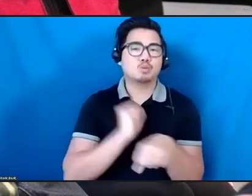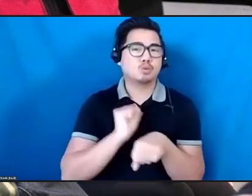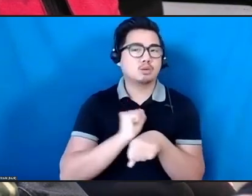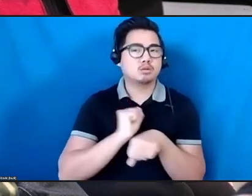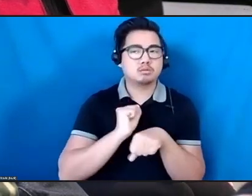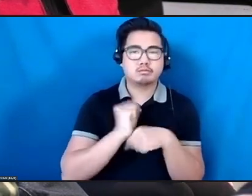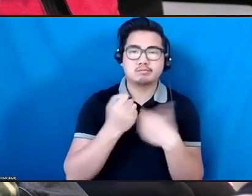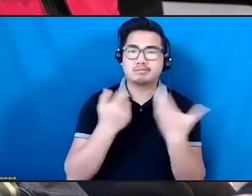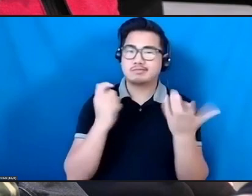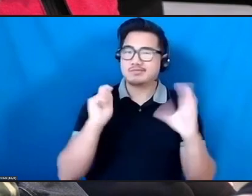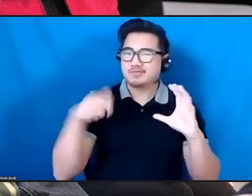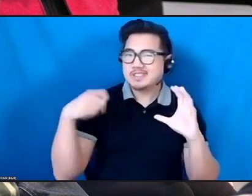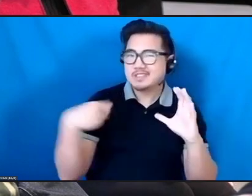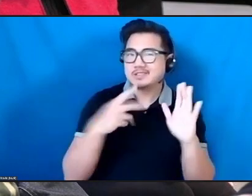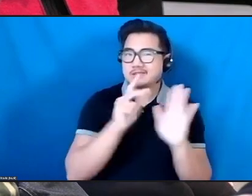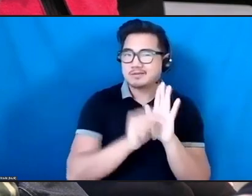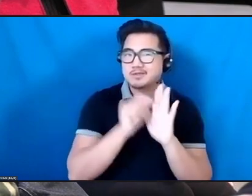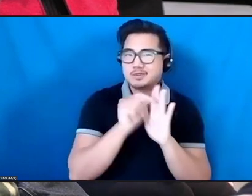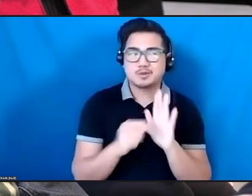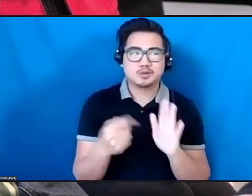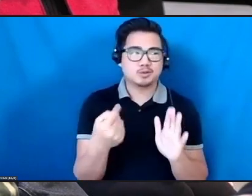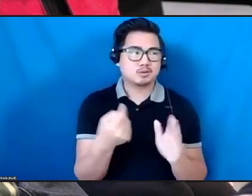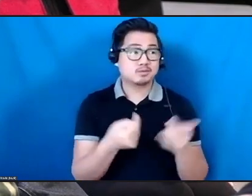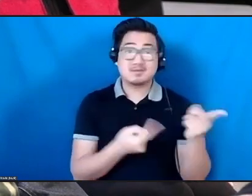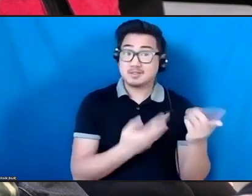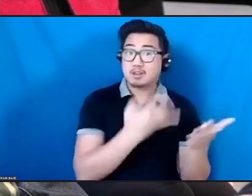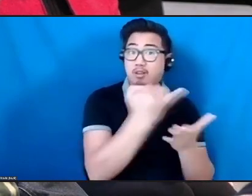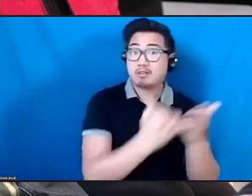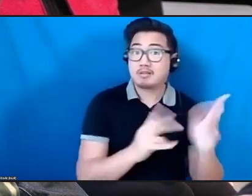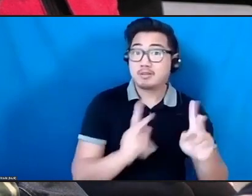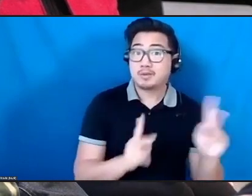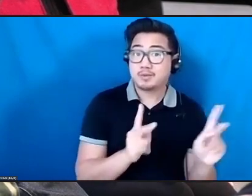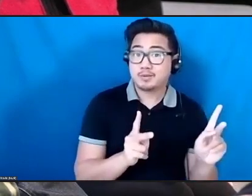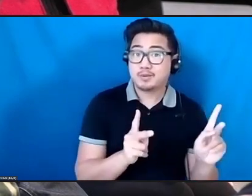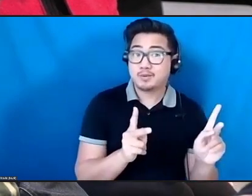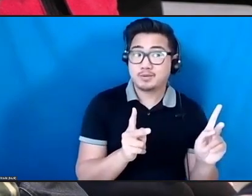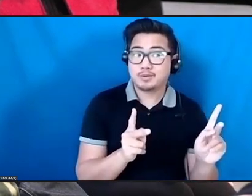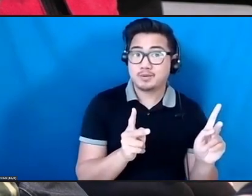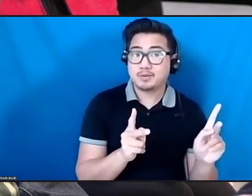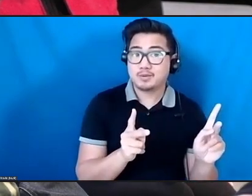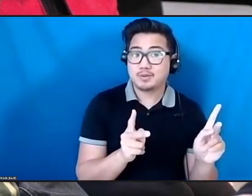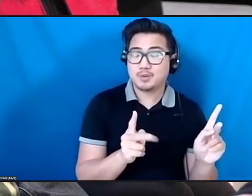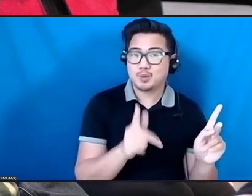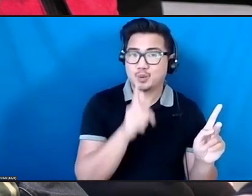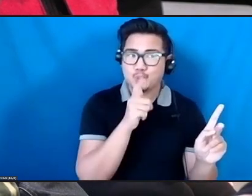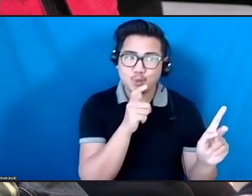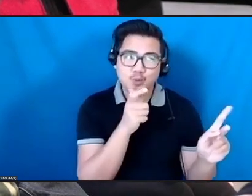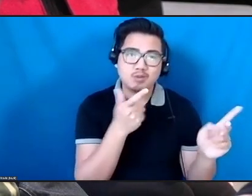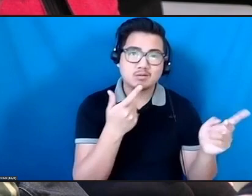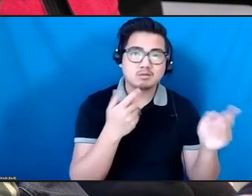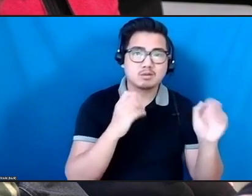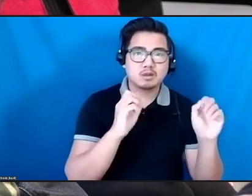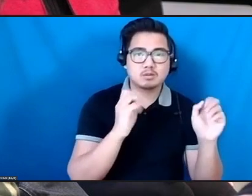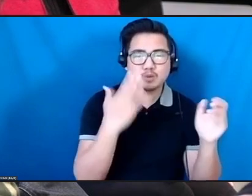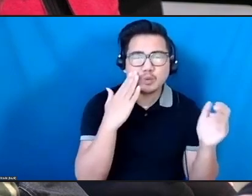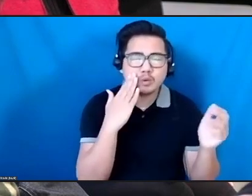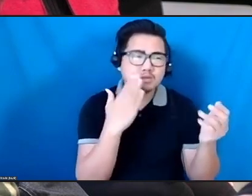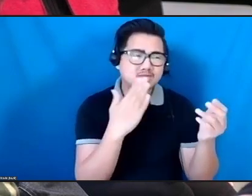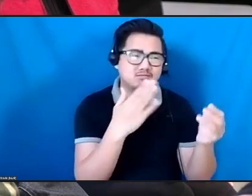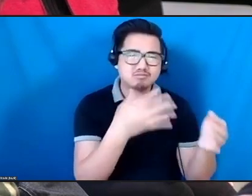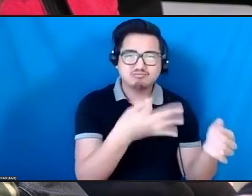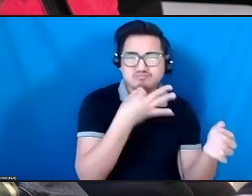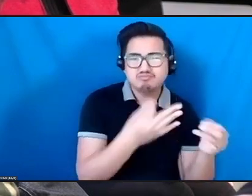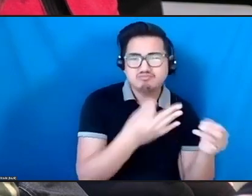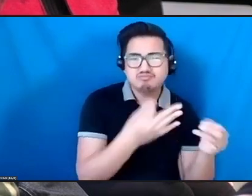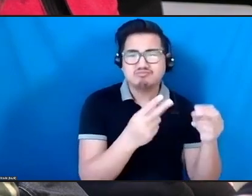lot of artists with those who had the kind of access to video components and things like that. And so we worked with